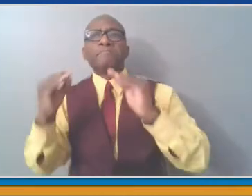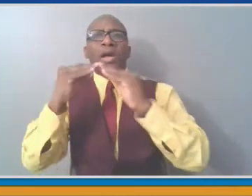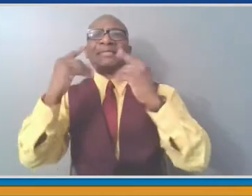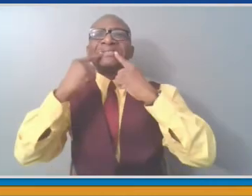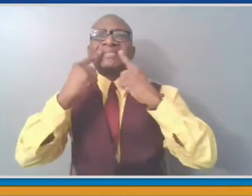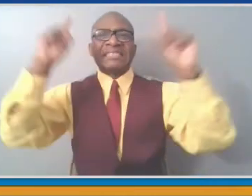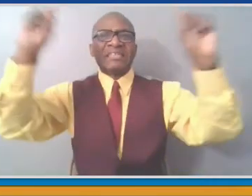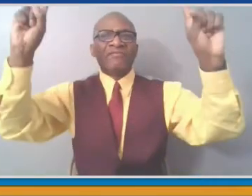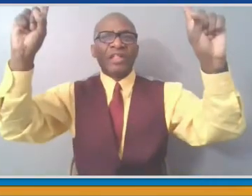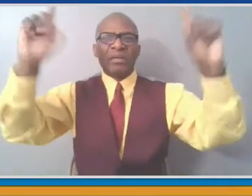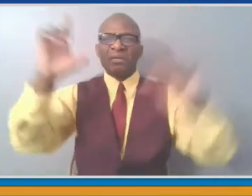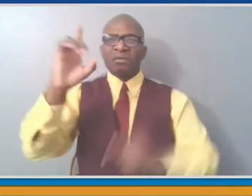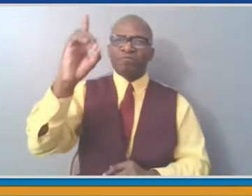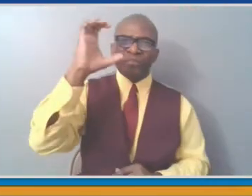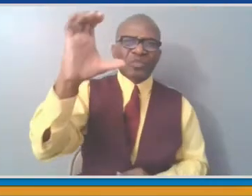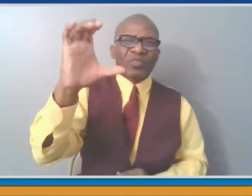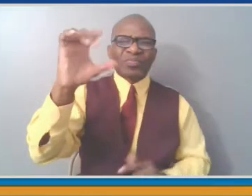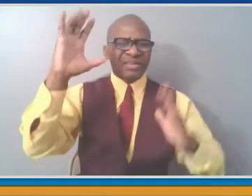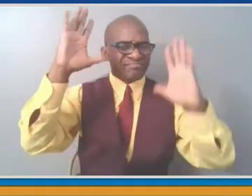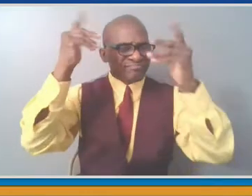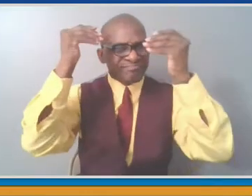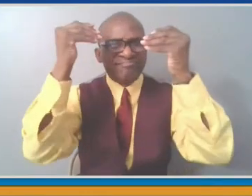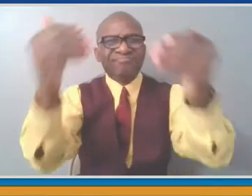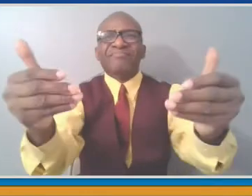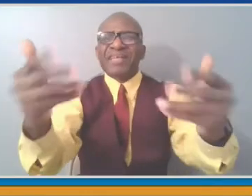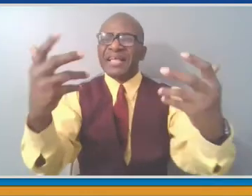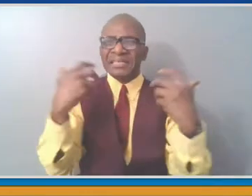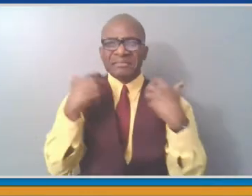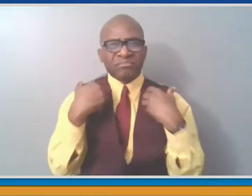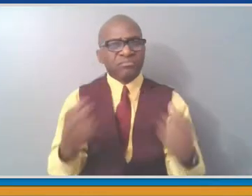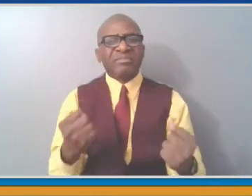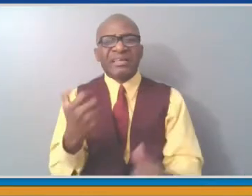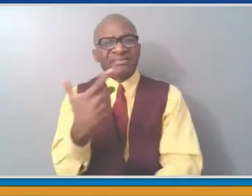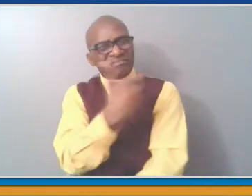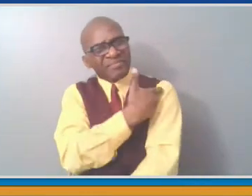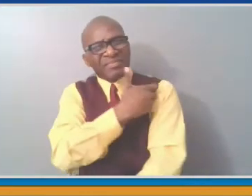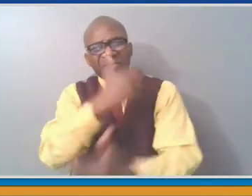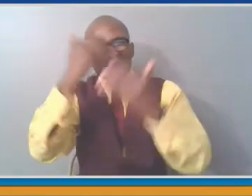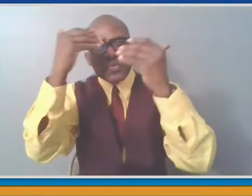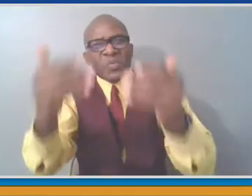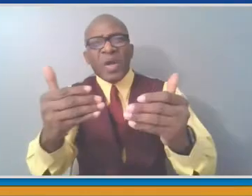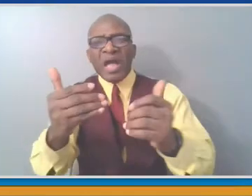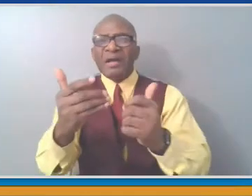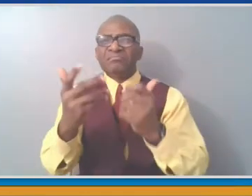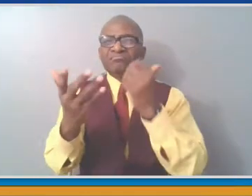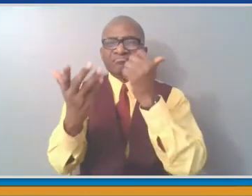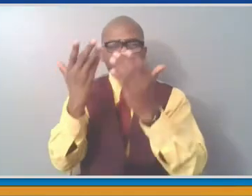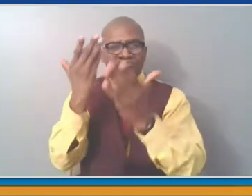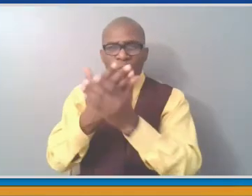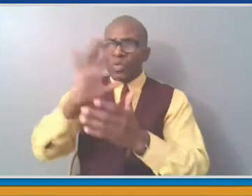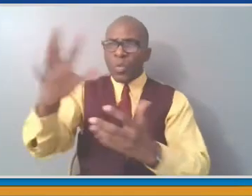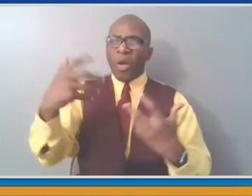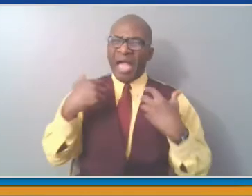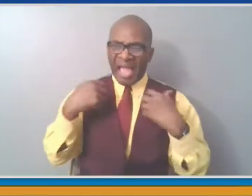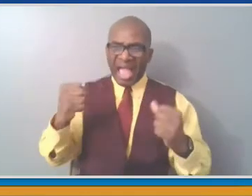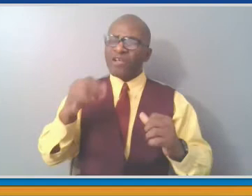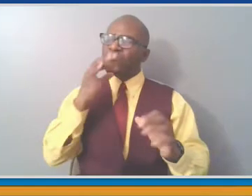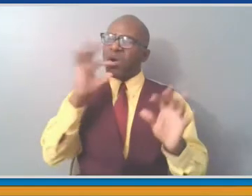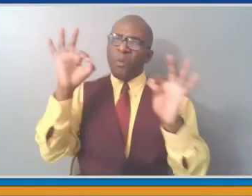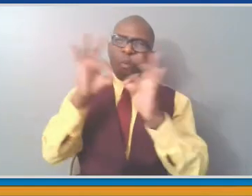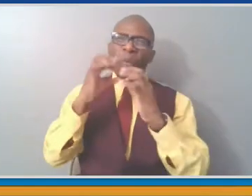a decir que estamos todos muy bien y que estamos bien de salud. Así que por favor, por favor, llámenos,